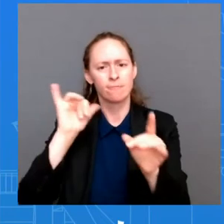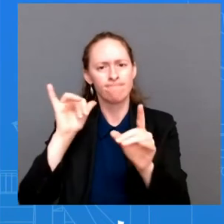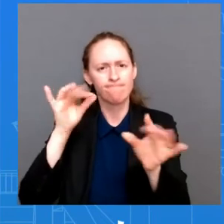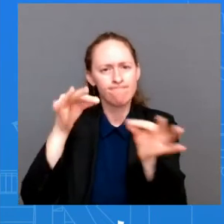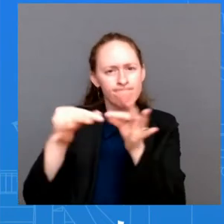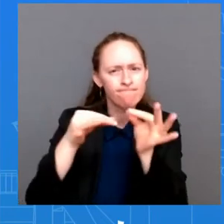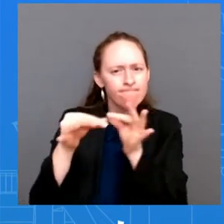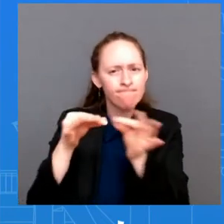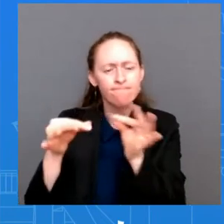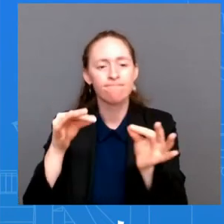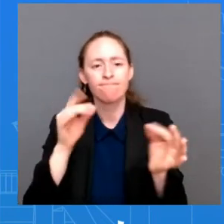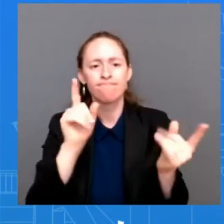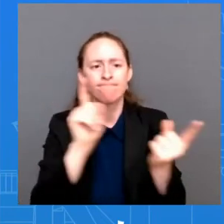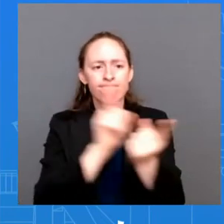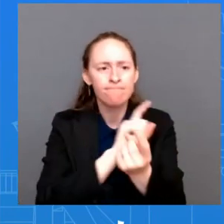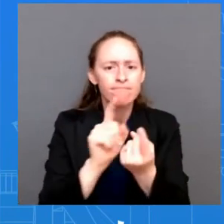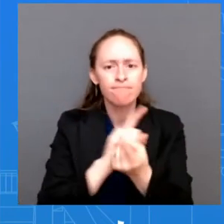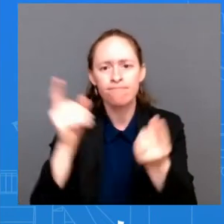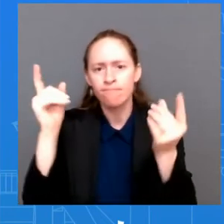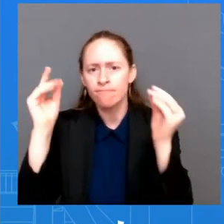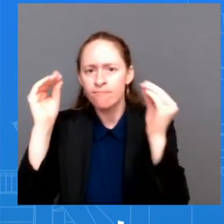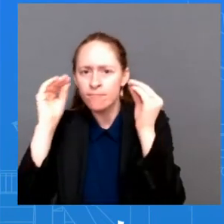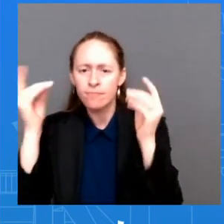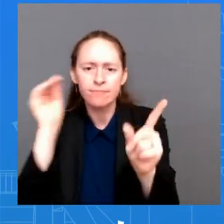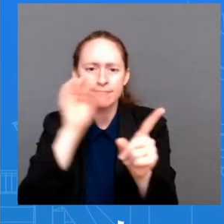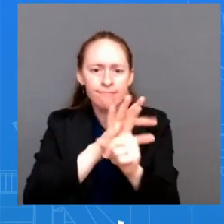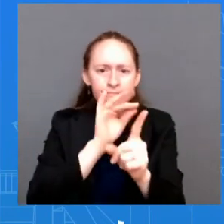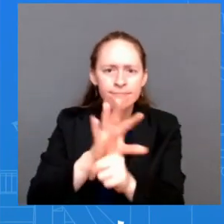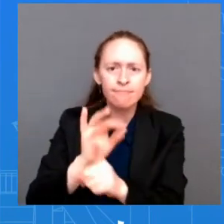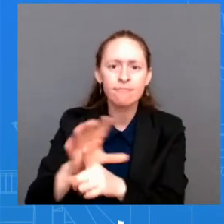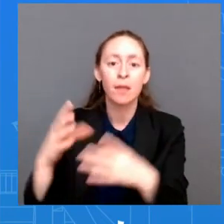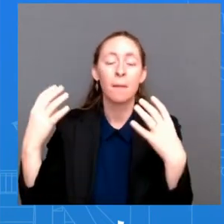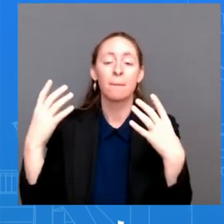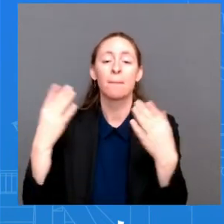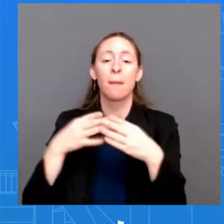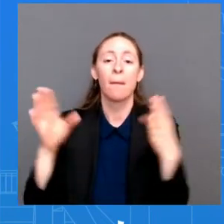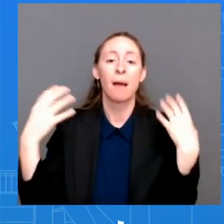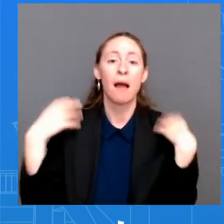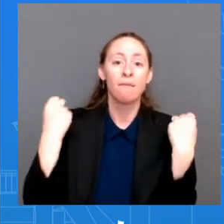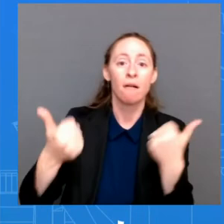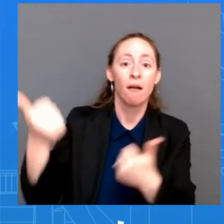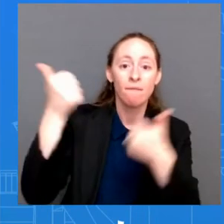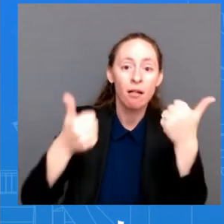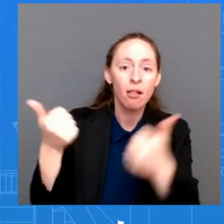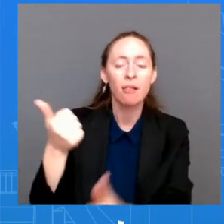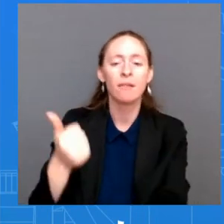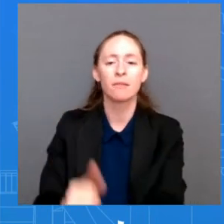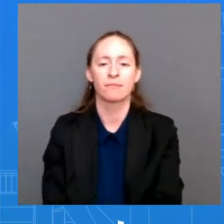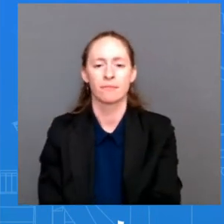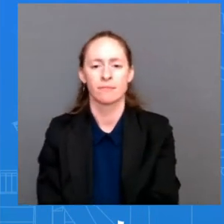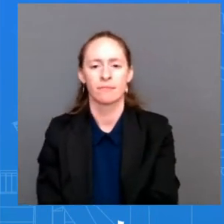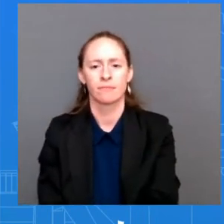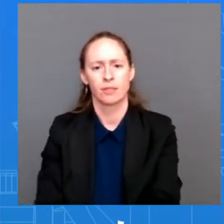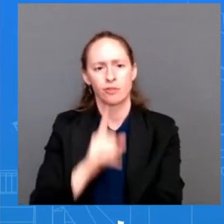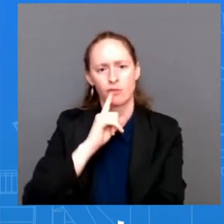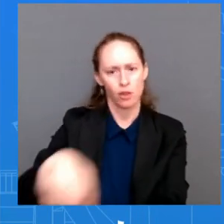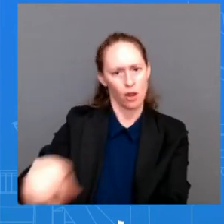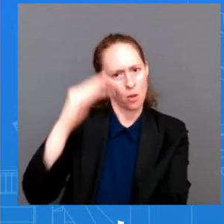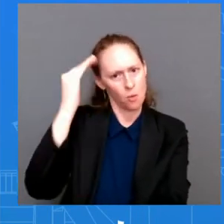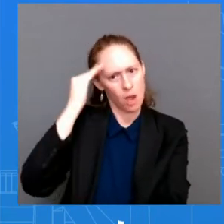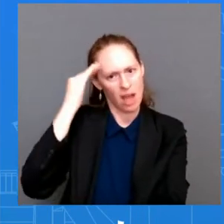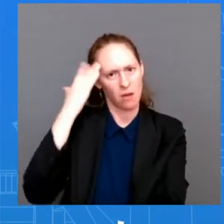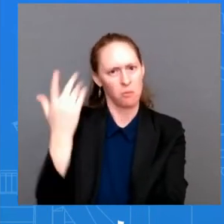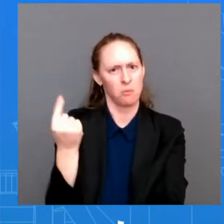educating public health officials and activists out there, making sure that they know exactly what to look for and what the treatment is.